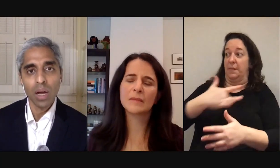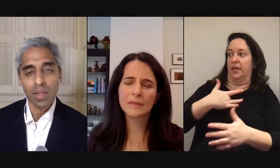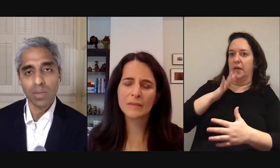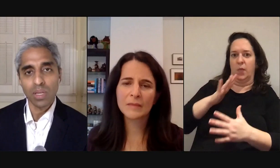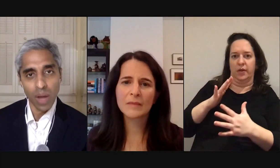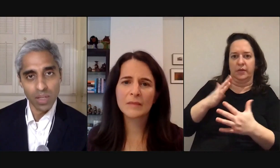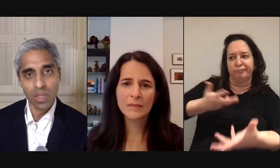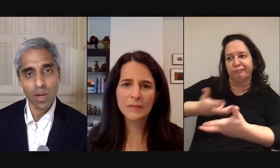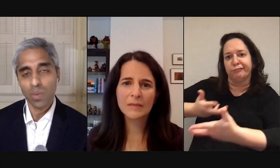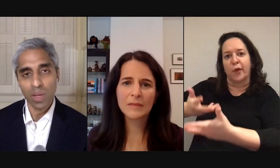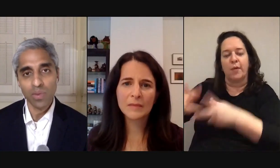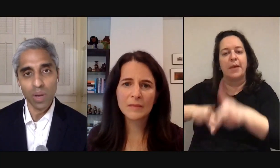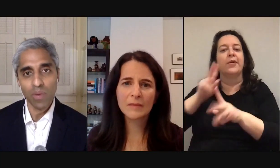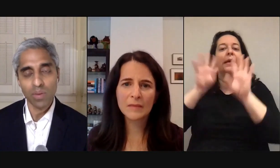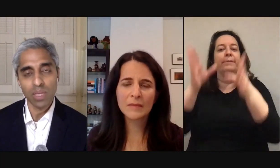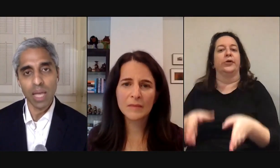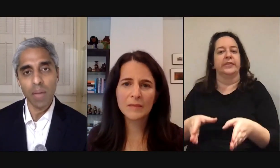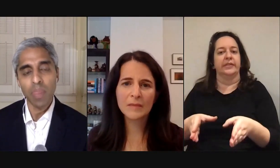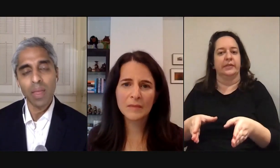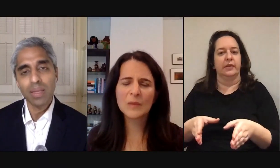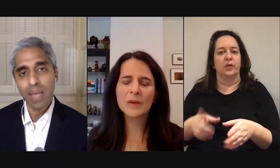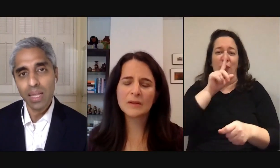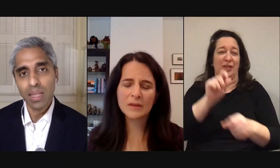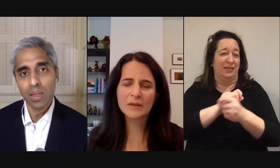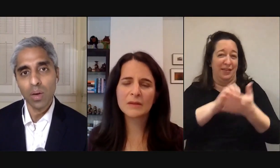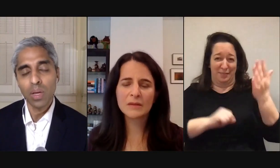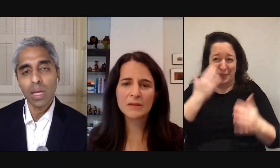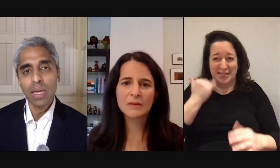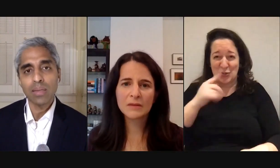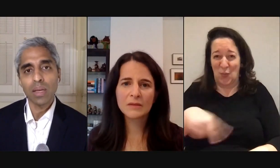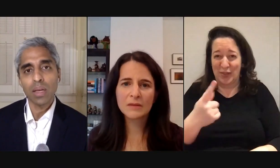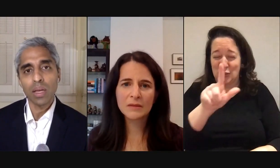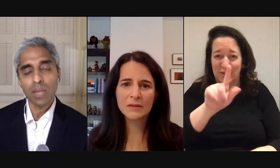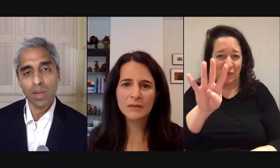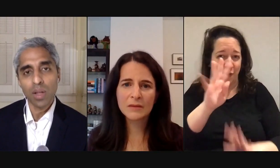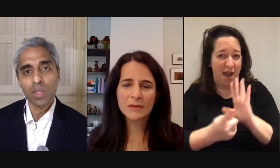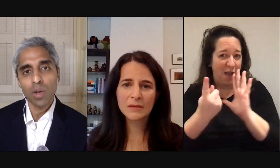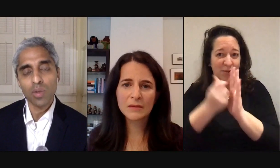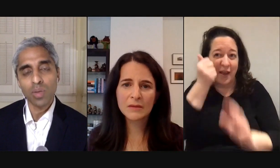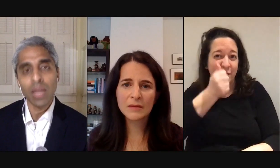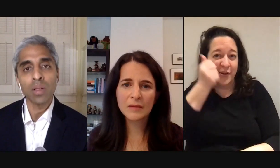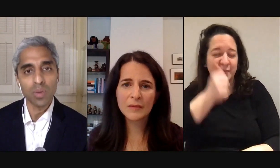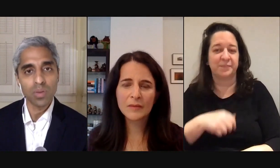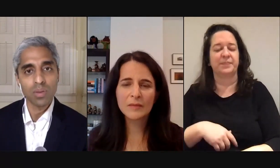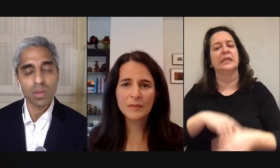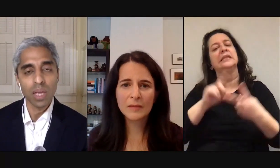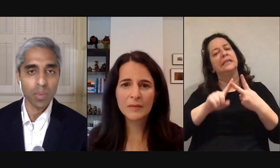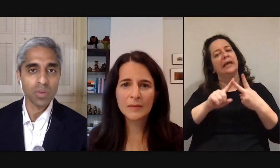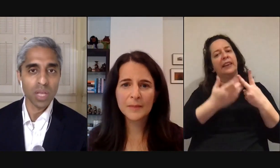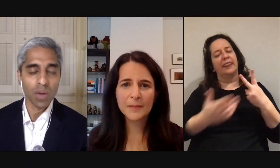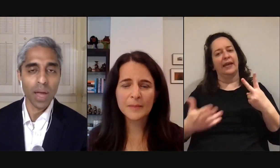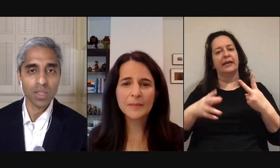a uh there's a detraction there because we only have 24 hours in the day the second thing though is technology also dilutes